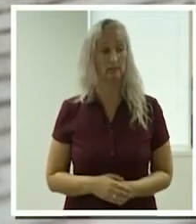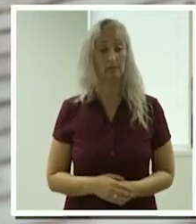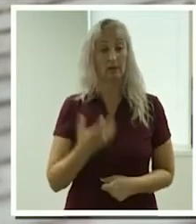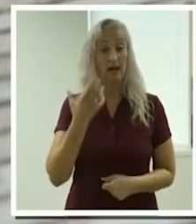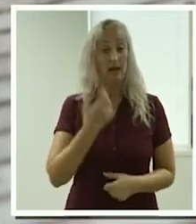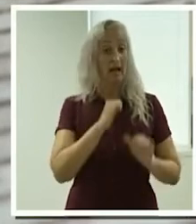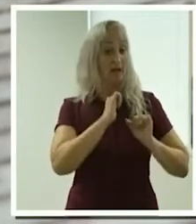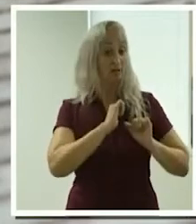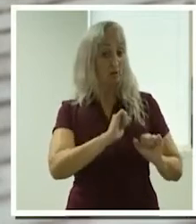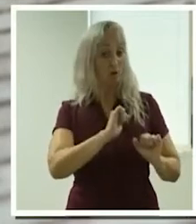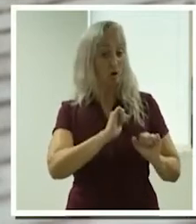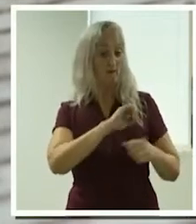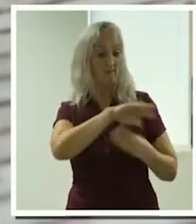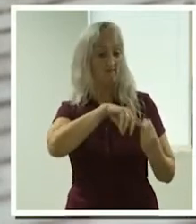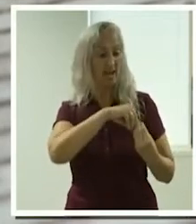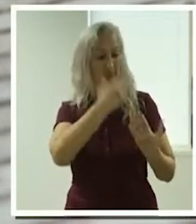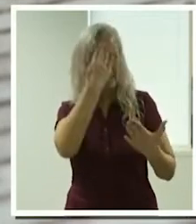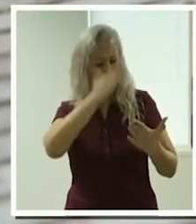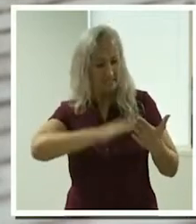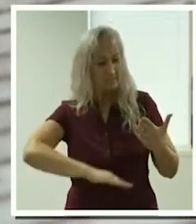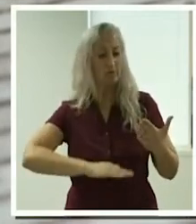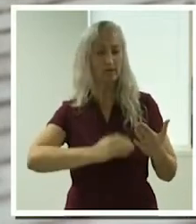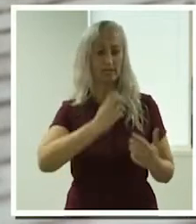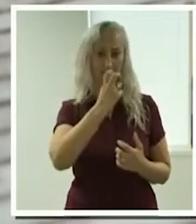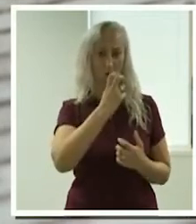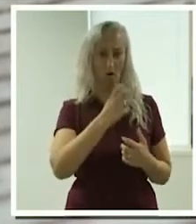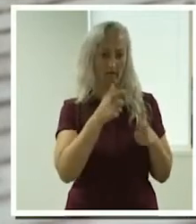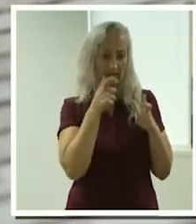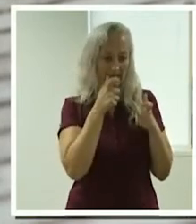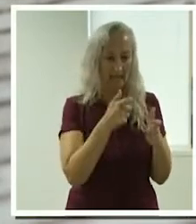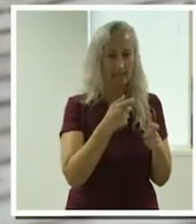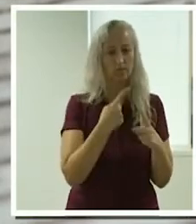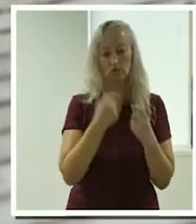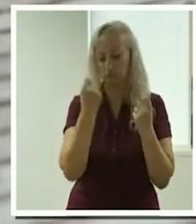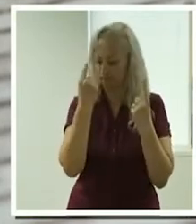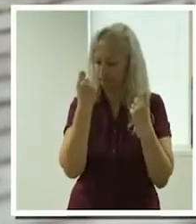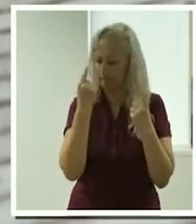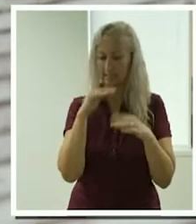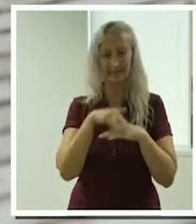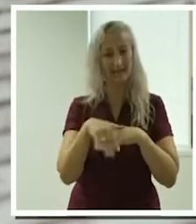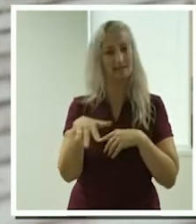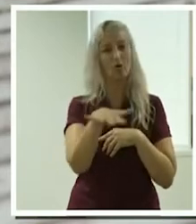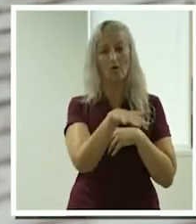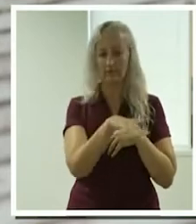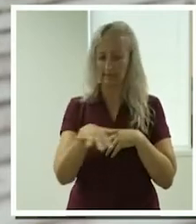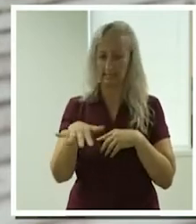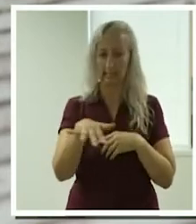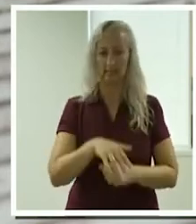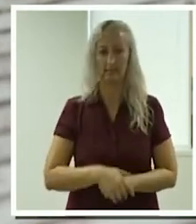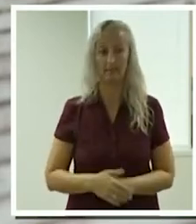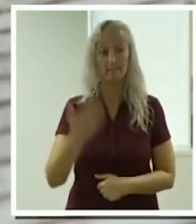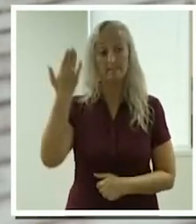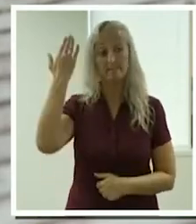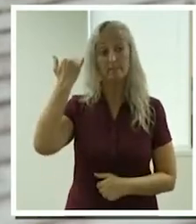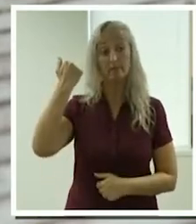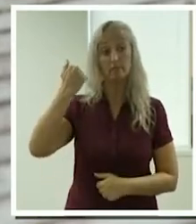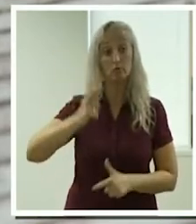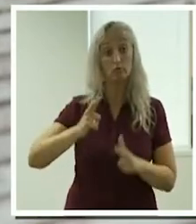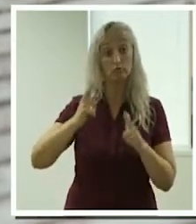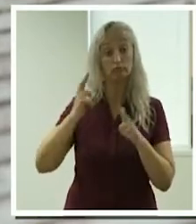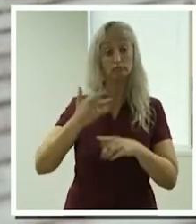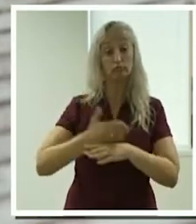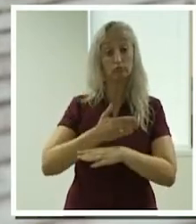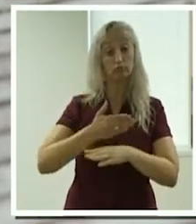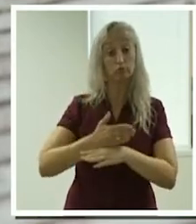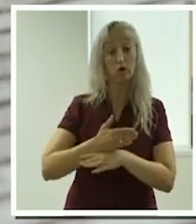experience of aged care, Kate understands the sectors we support. Some of her past roles have included being the CEO of the Australian Chamber